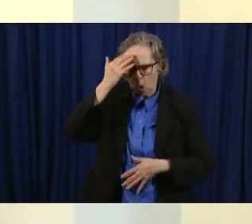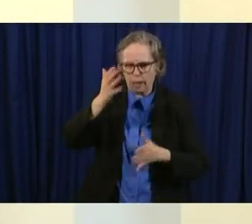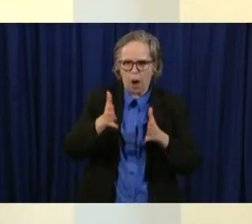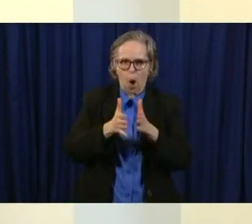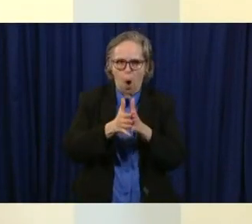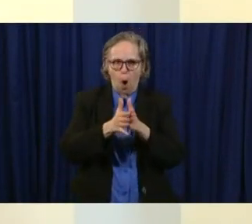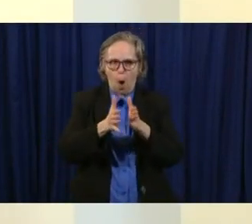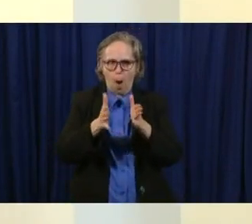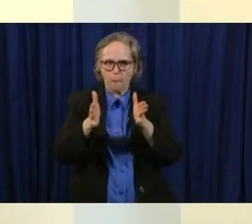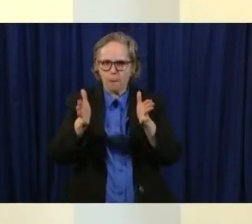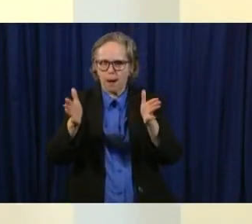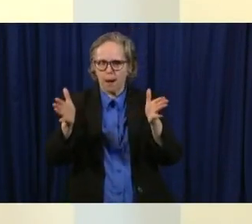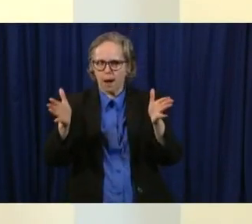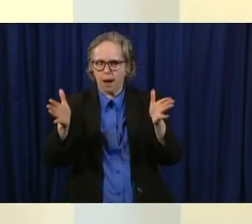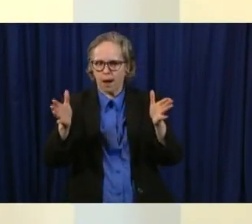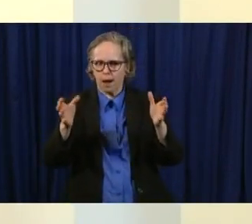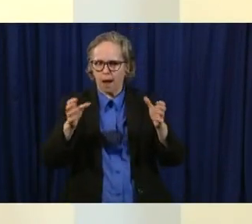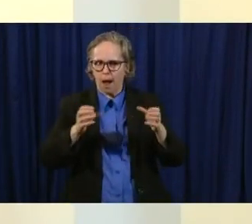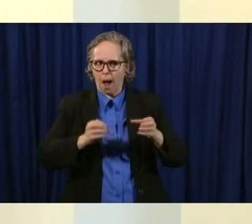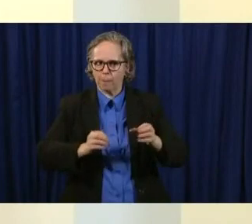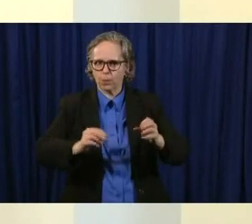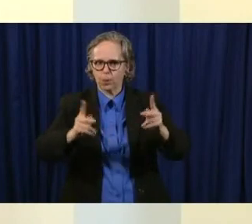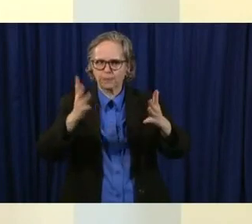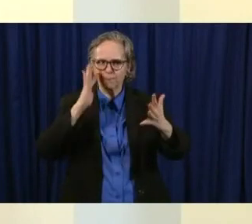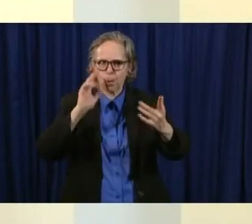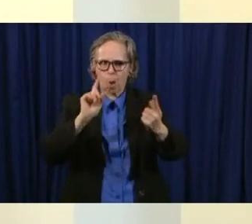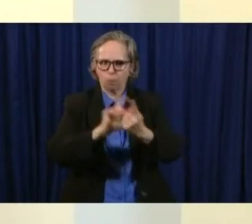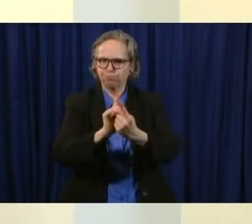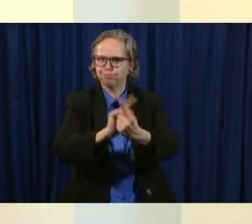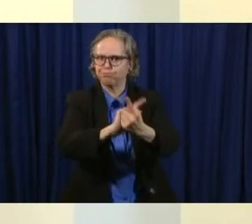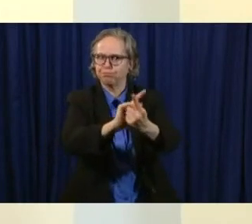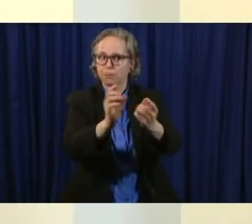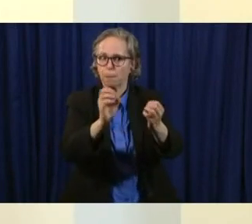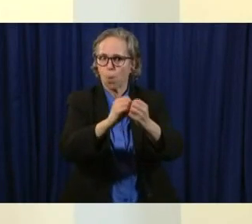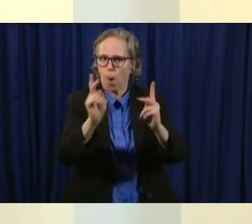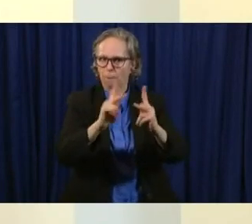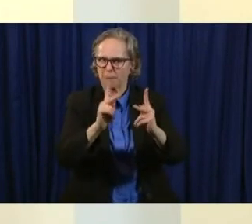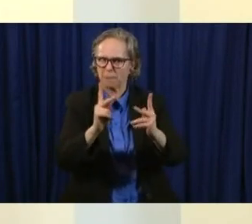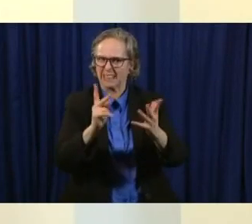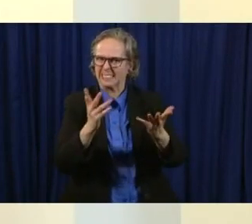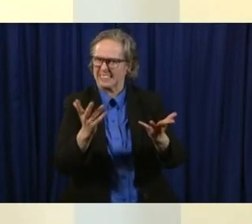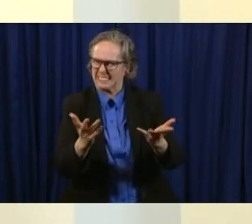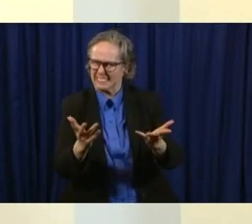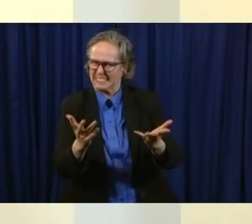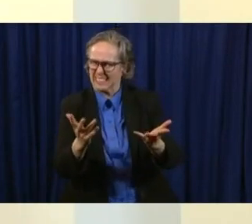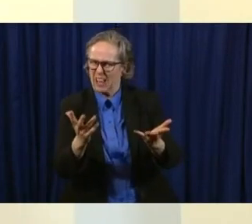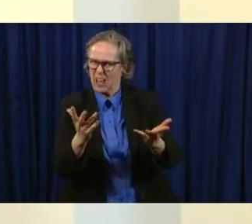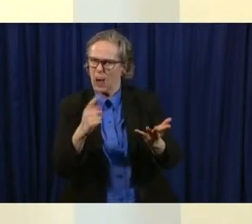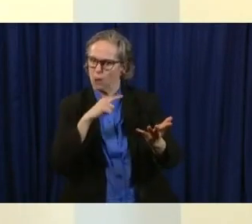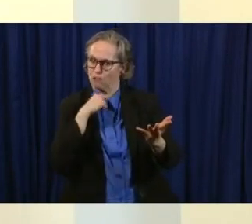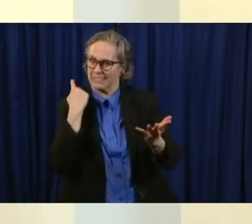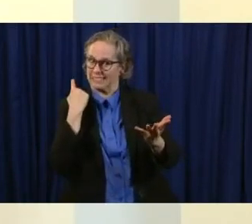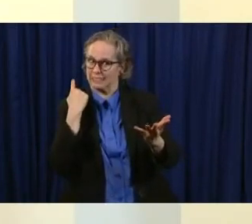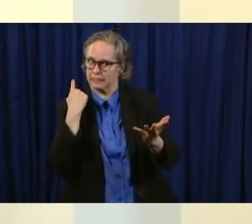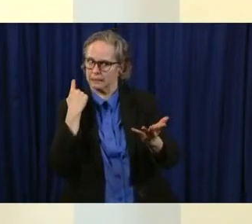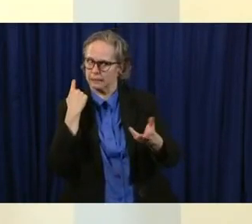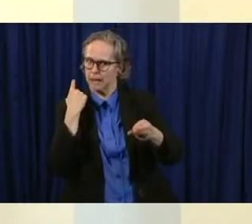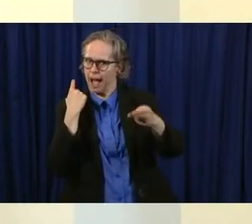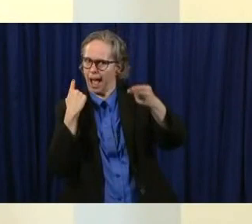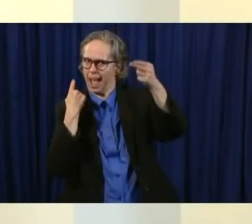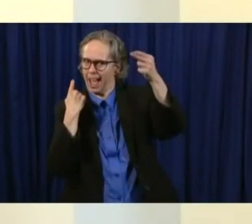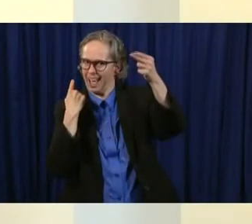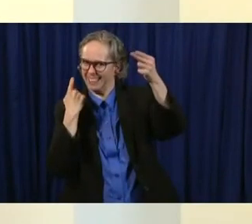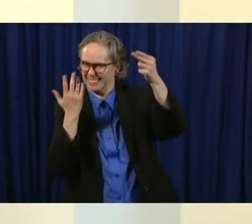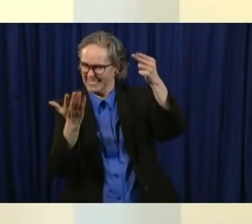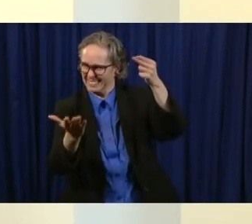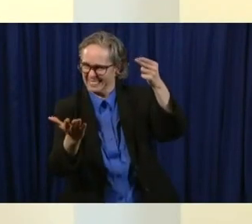contact with people more and therefore you know it's just a volume um that we've now estimated is greater than anyone has had